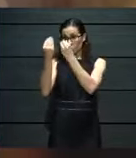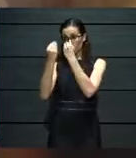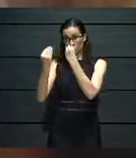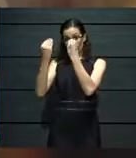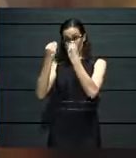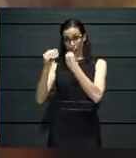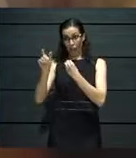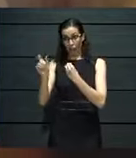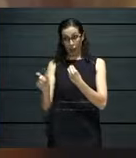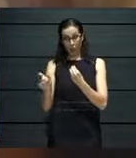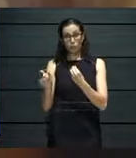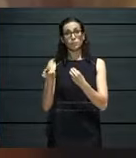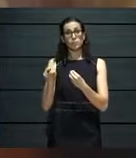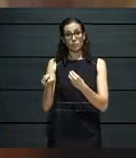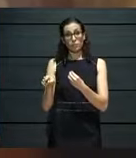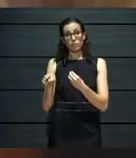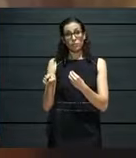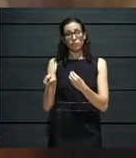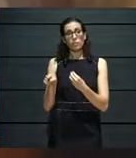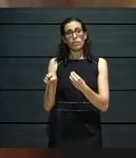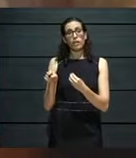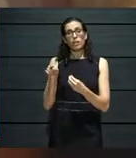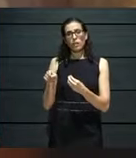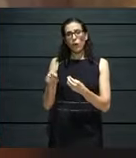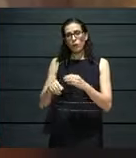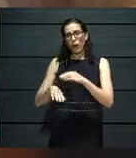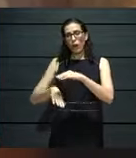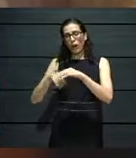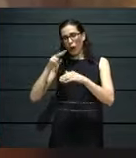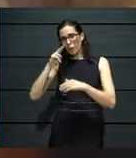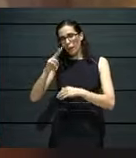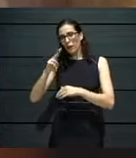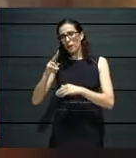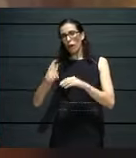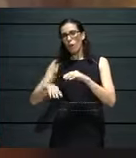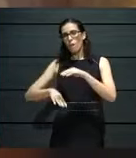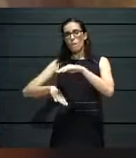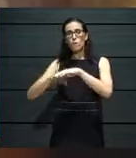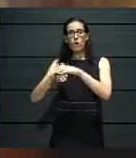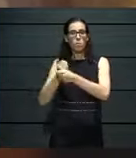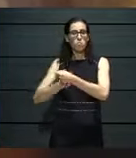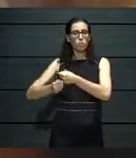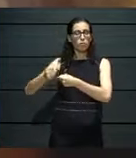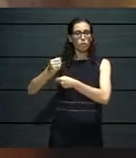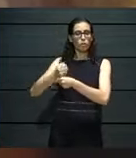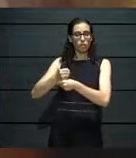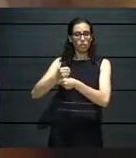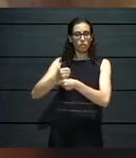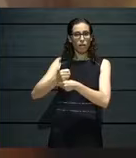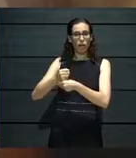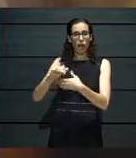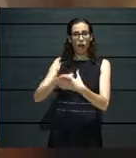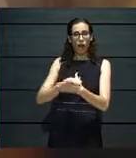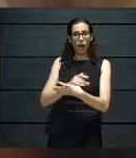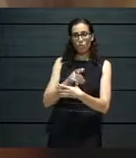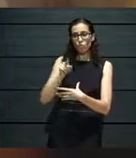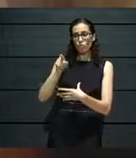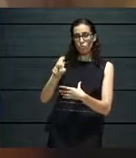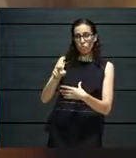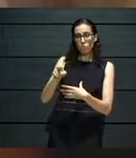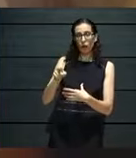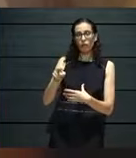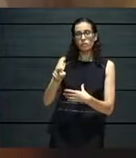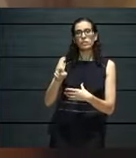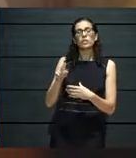fully fledged project in the sense that basically the producers will be exposed